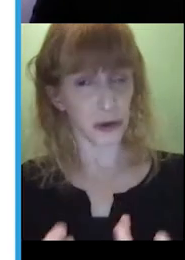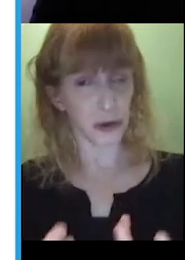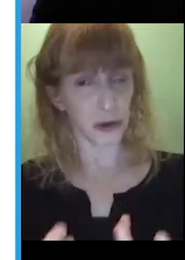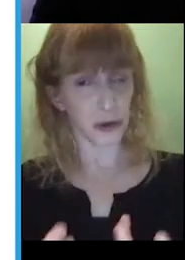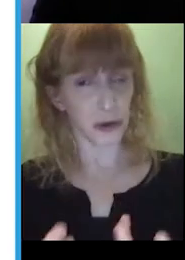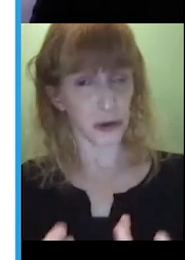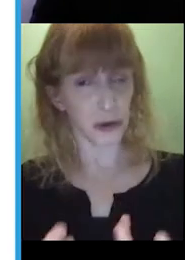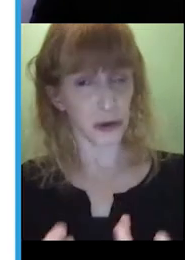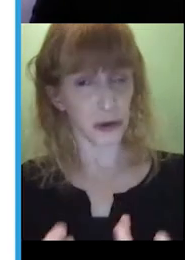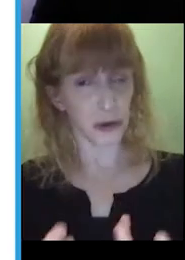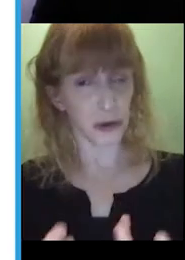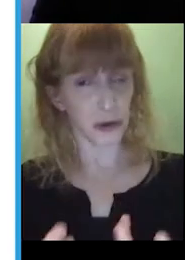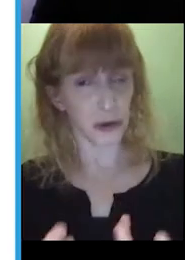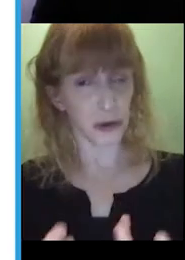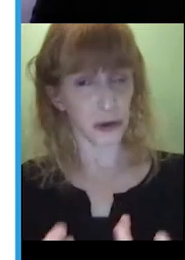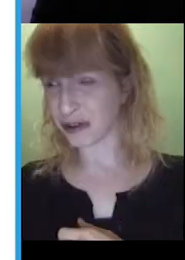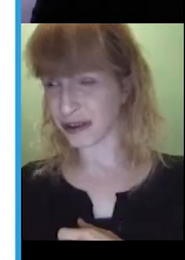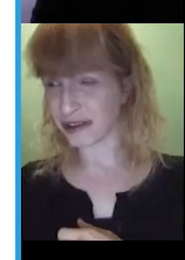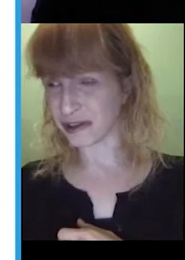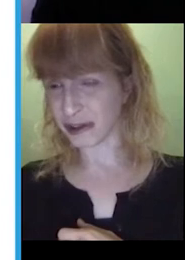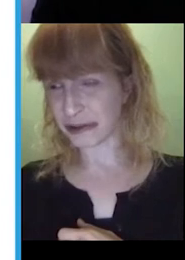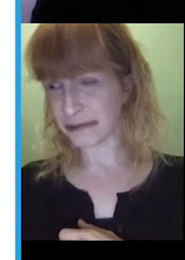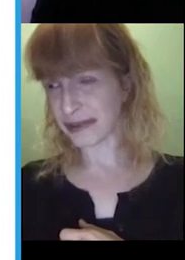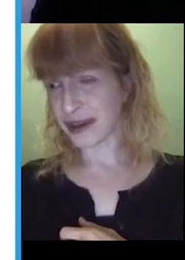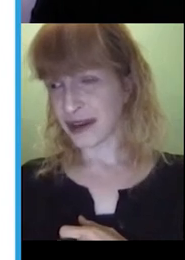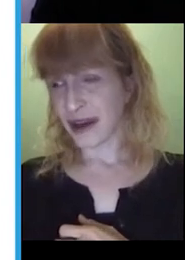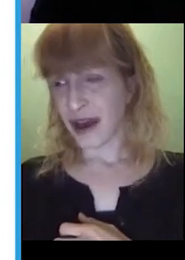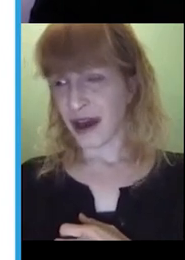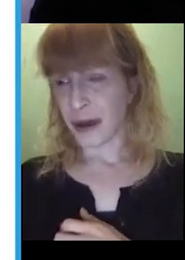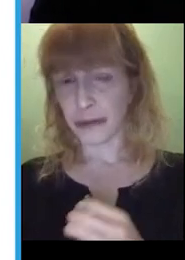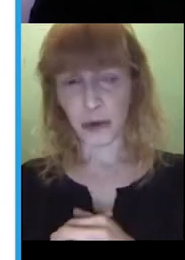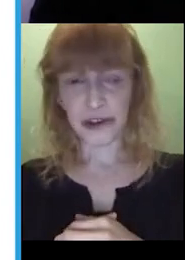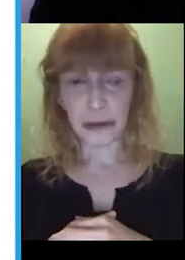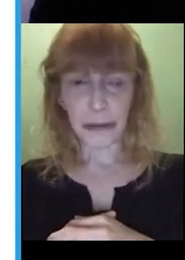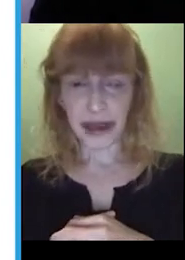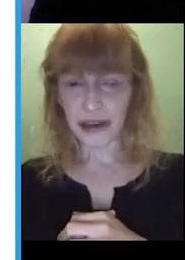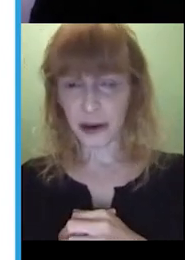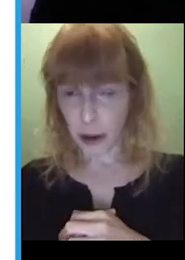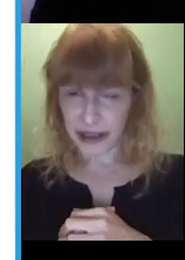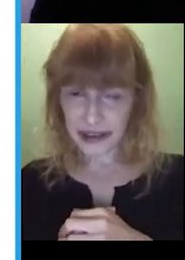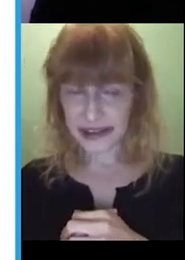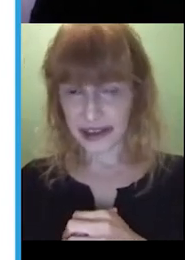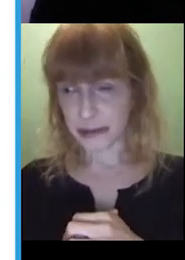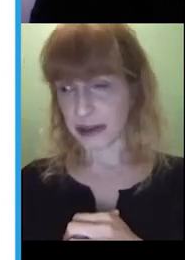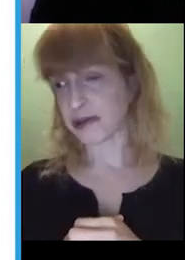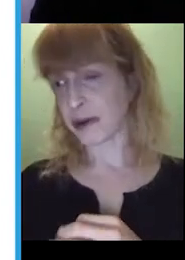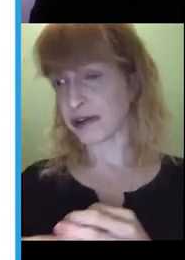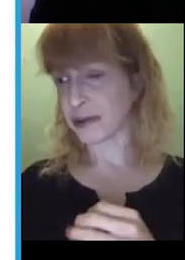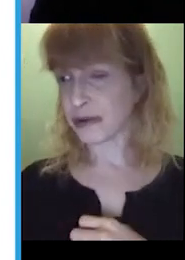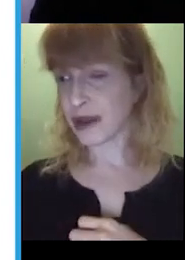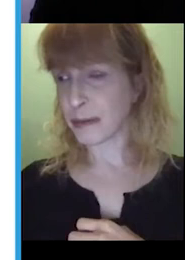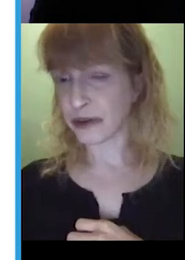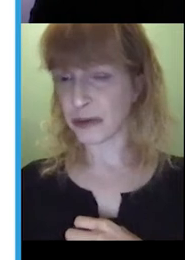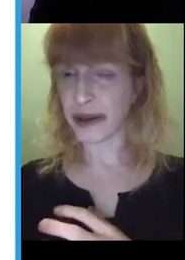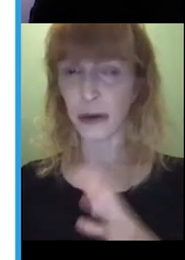maybe it's their turn to take a turn in the interaction. We want to make comments as much as